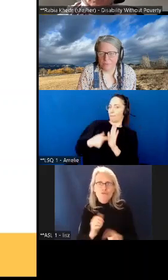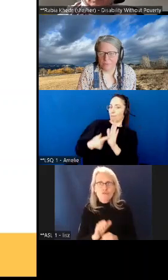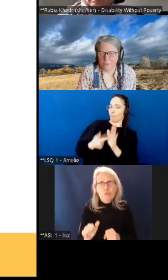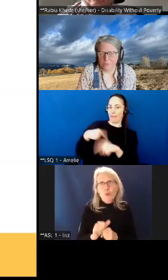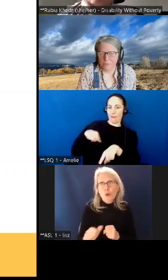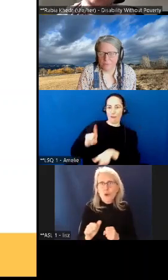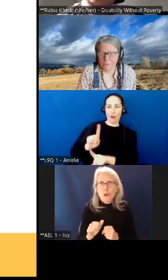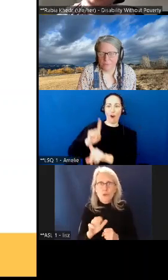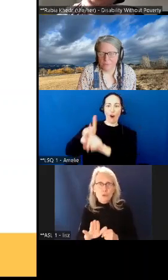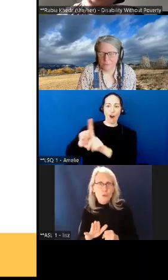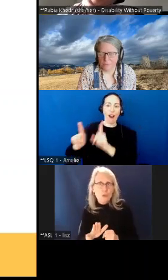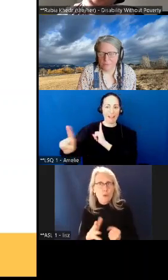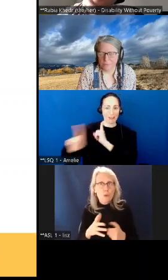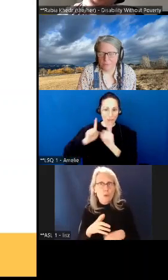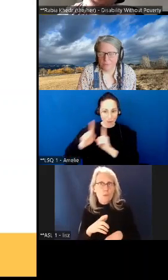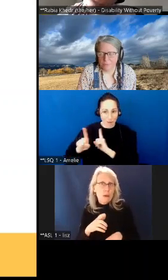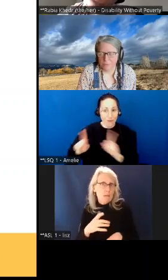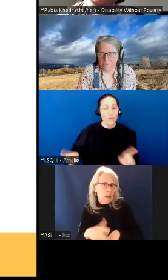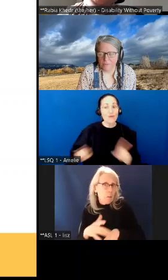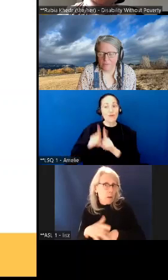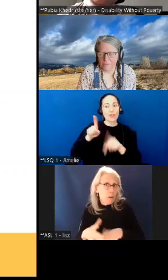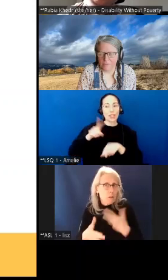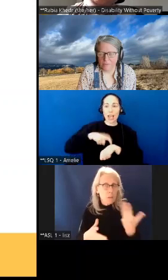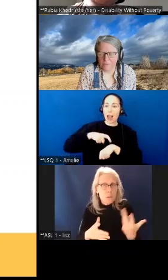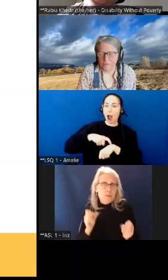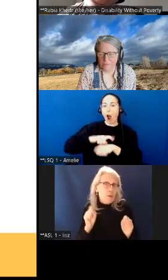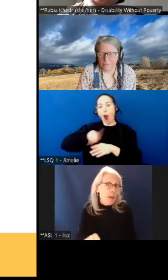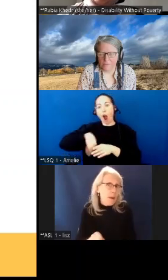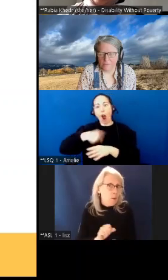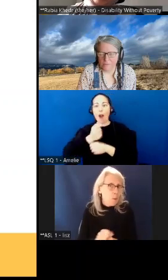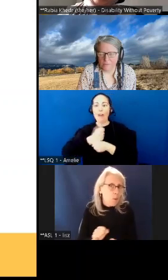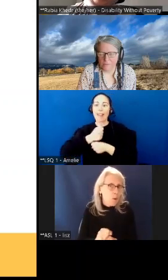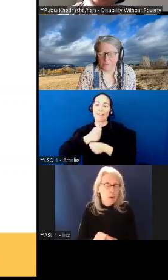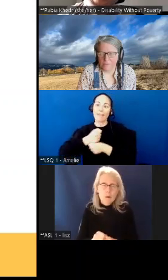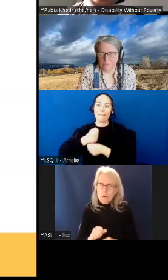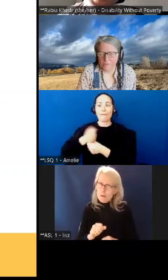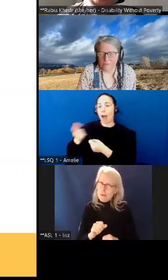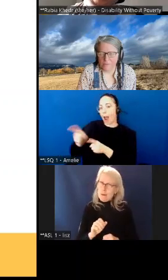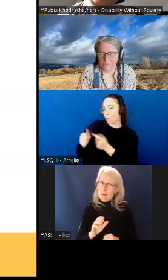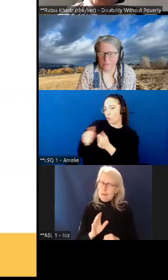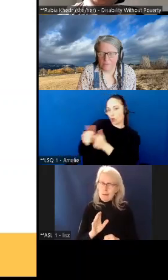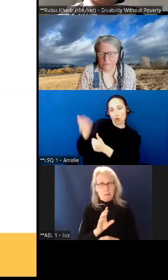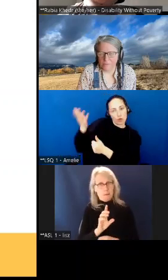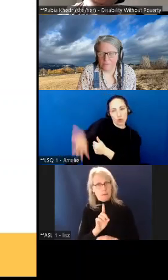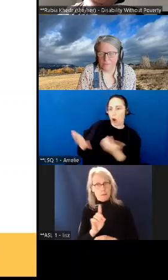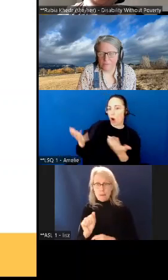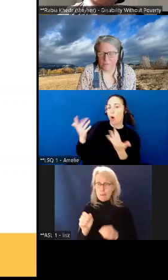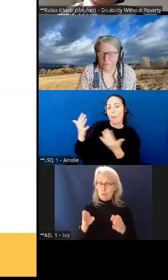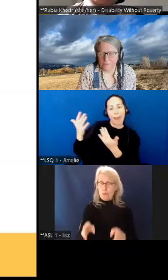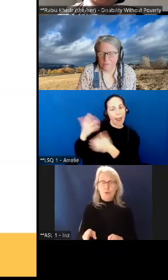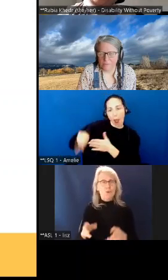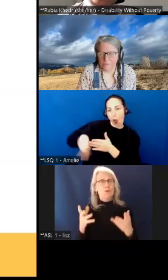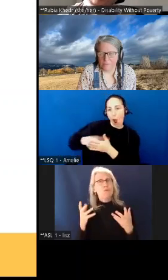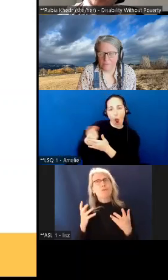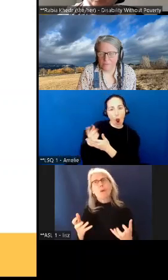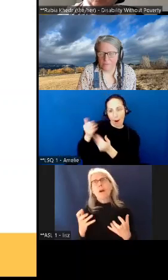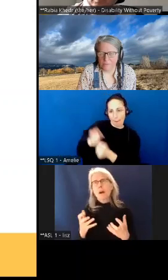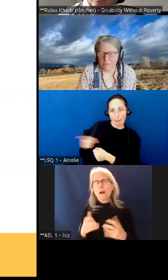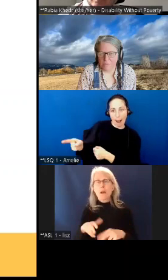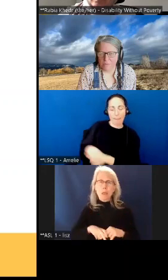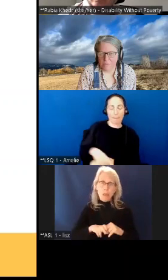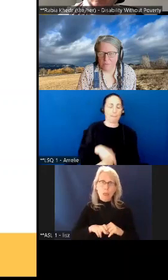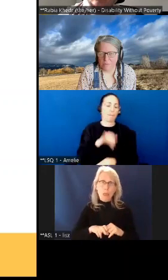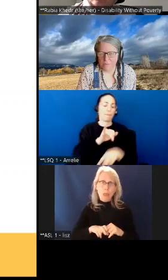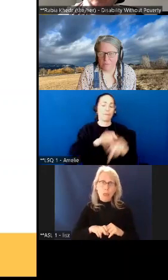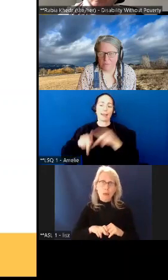able to work if you are able to work no disabled person wants to sit at home and